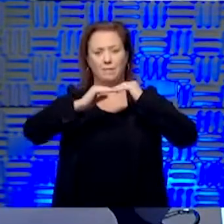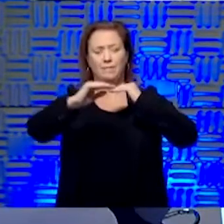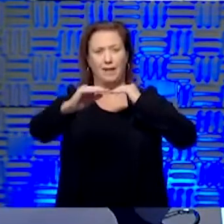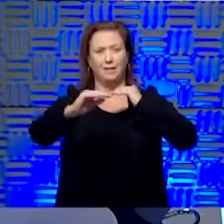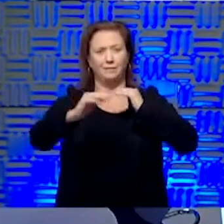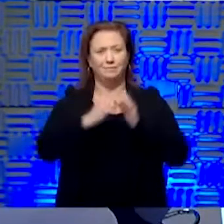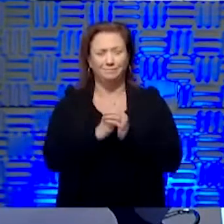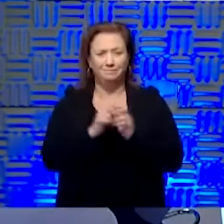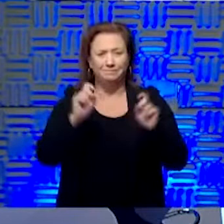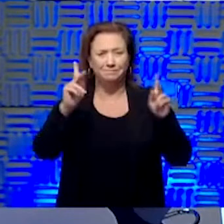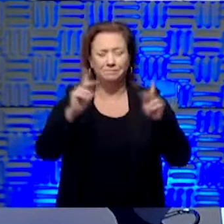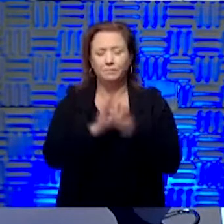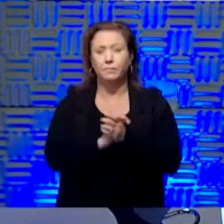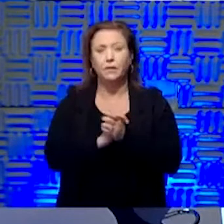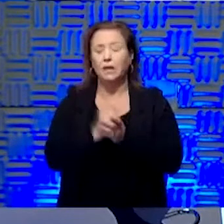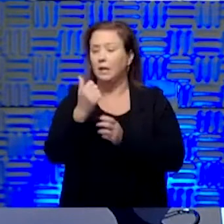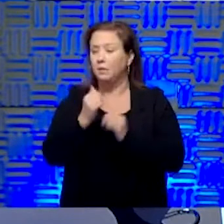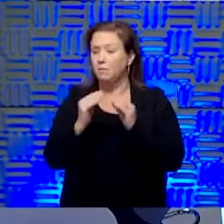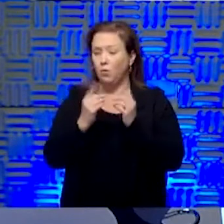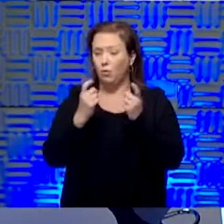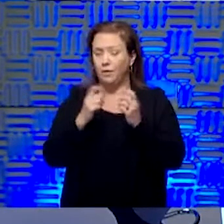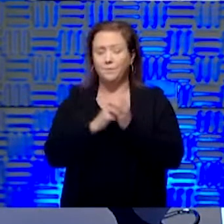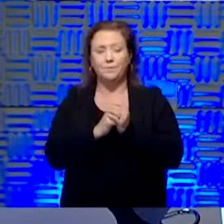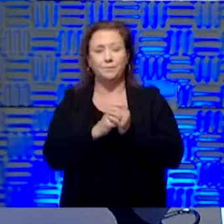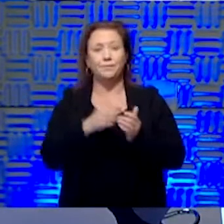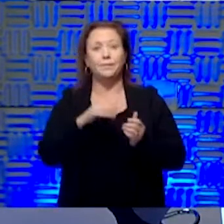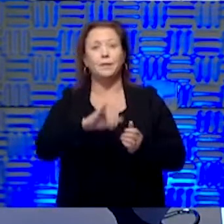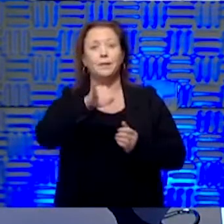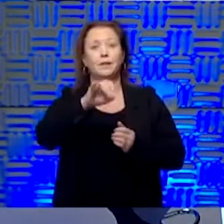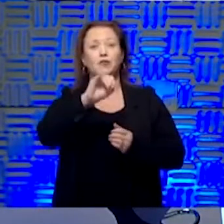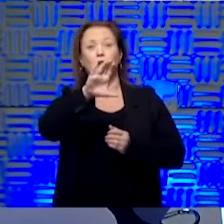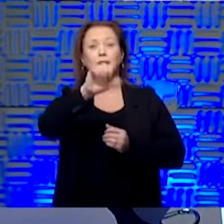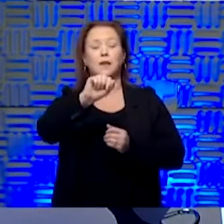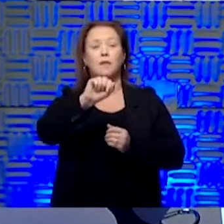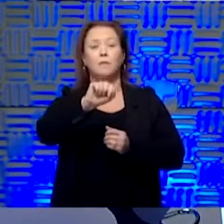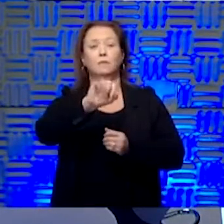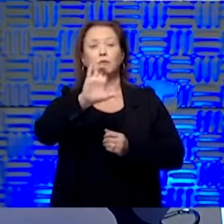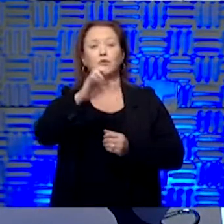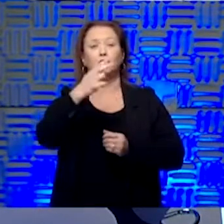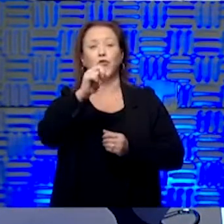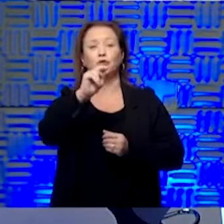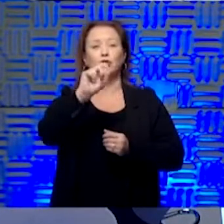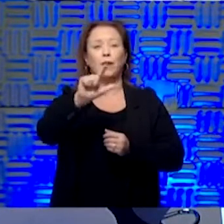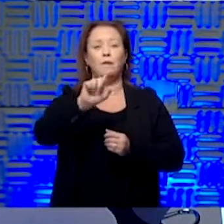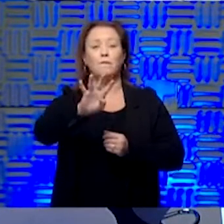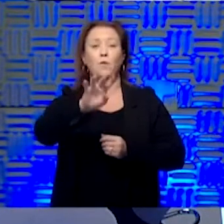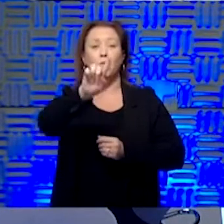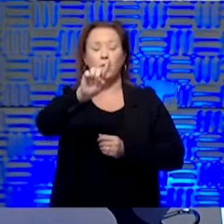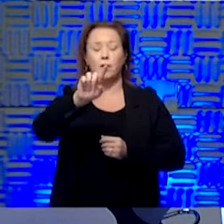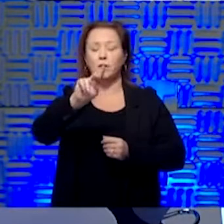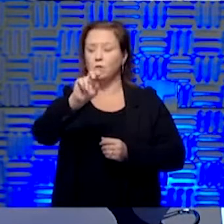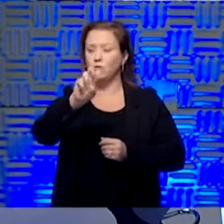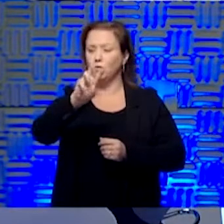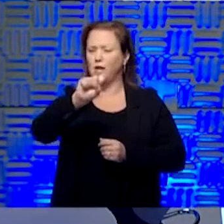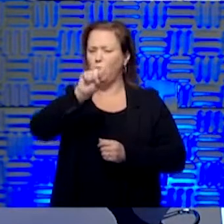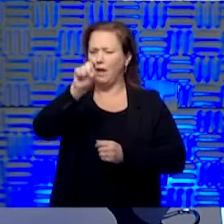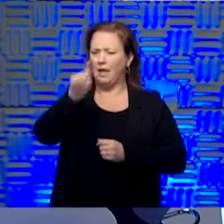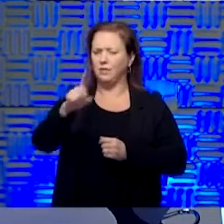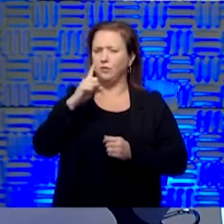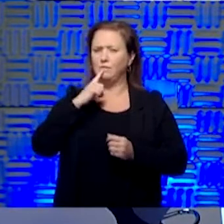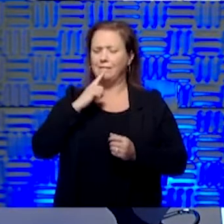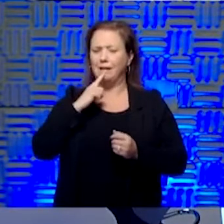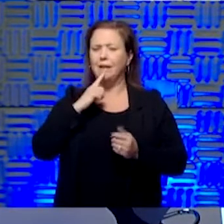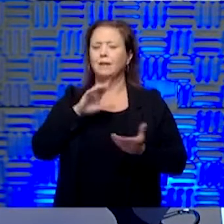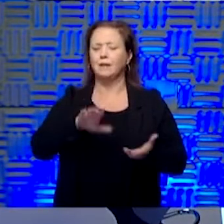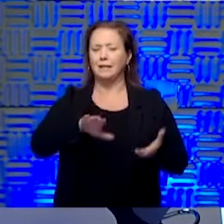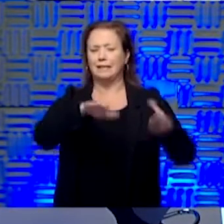Questions? Hi there. It's Jessica with 41 News. I know you mentioned that this thing dies down and